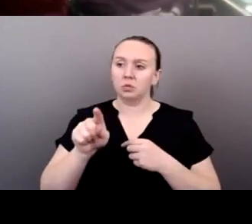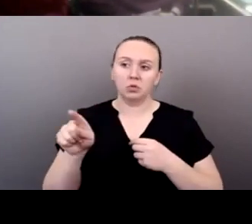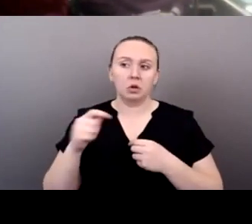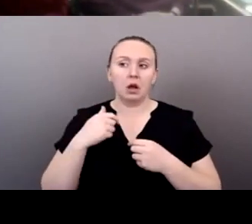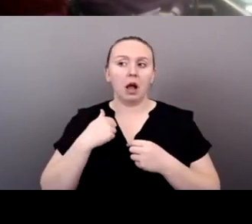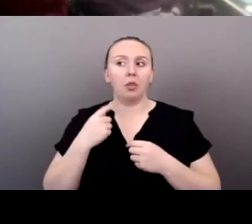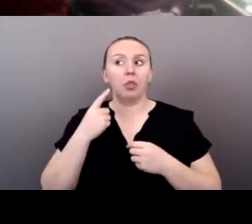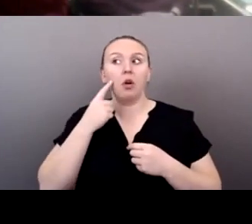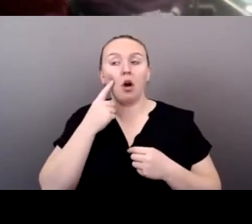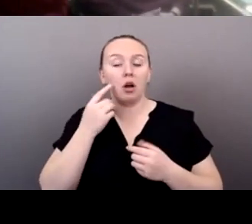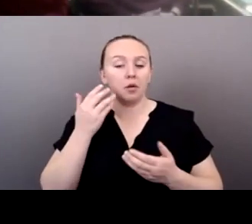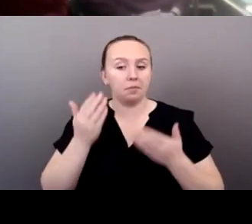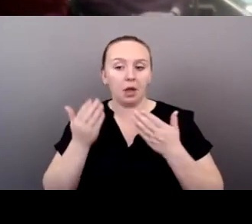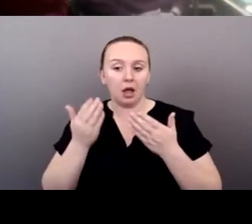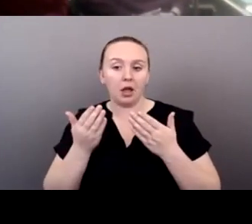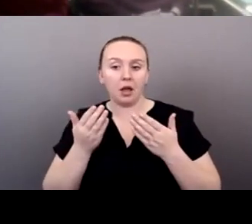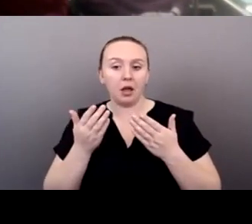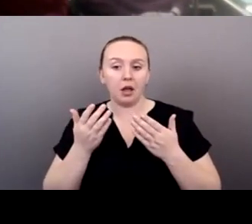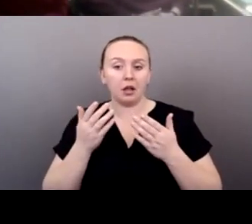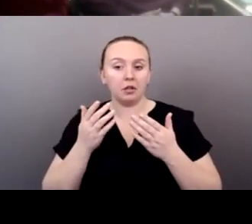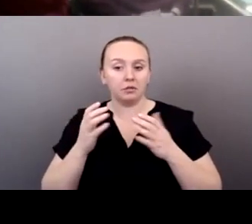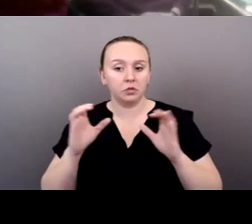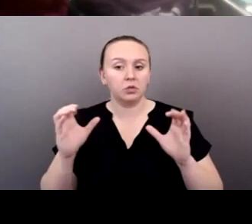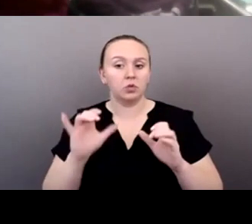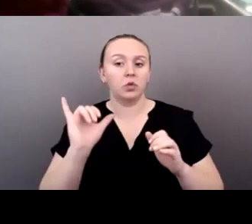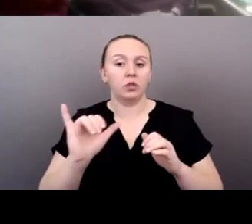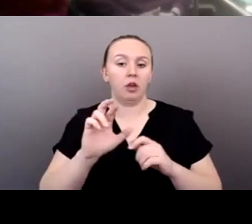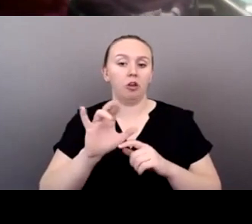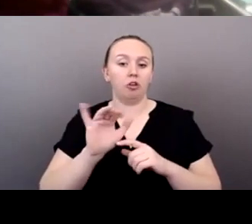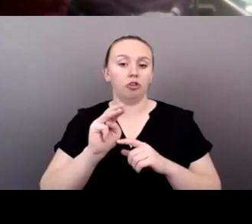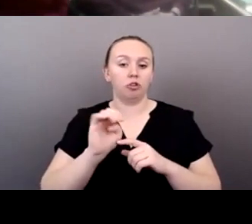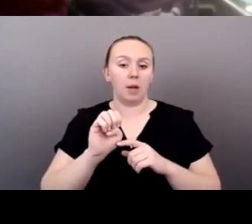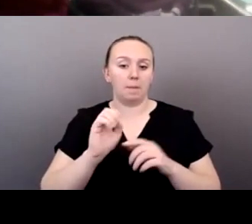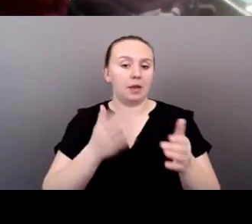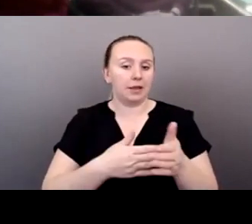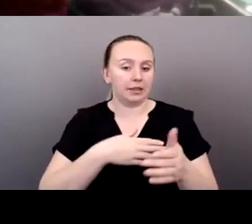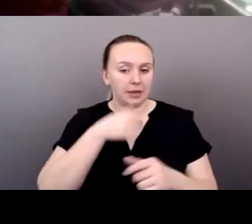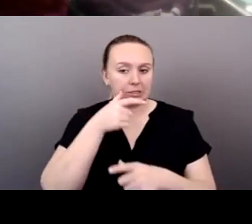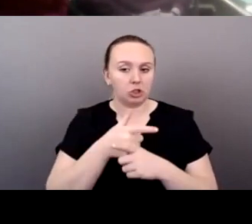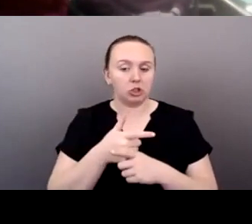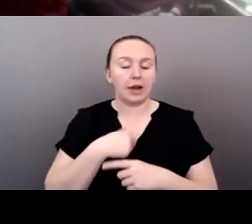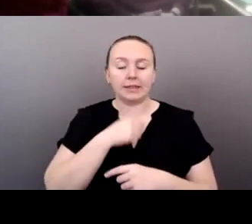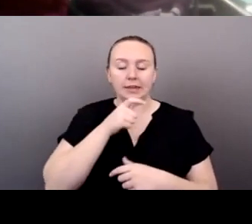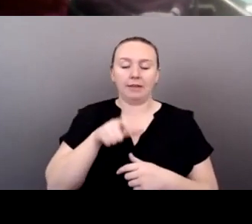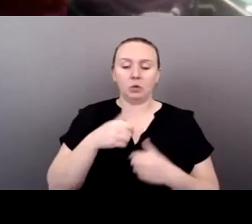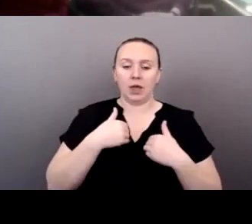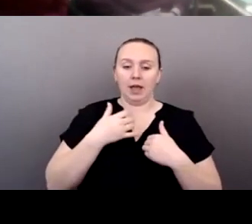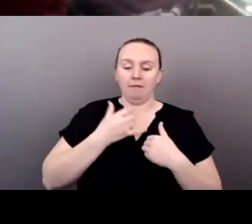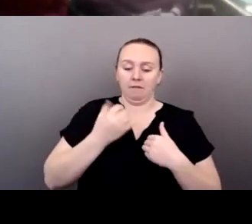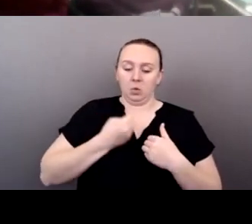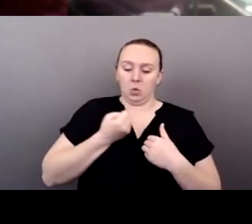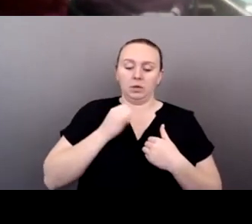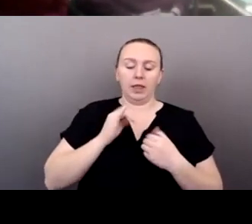thought that may have committed this crime against my sister. And it is a healing process that